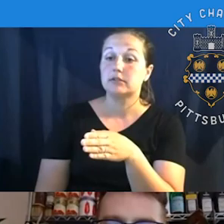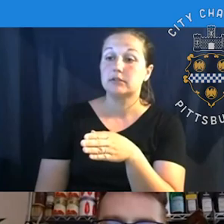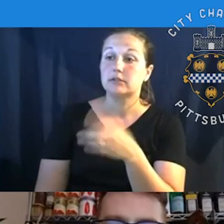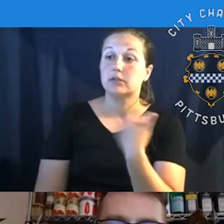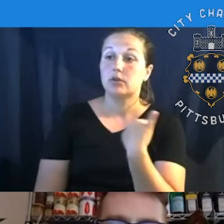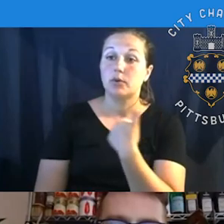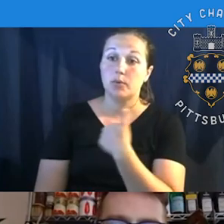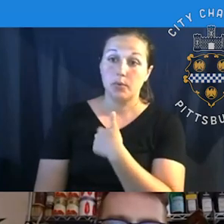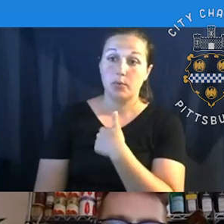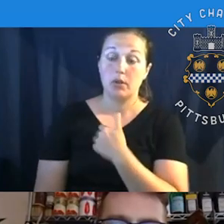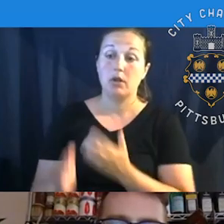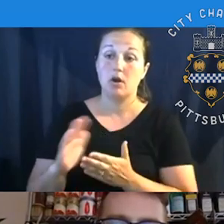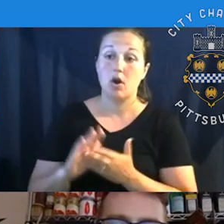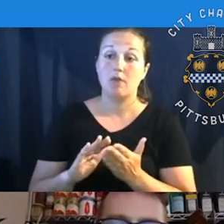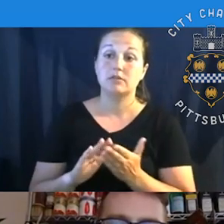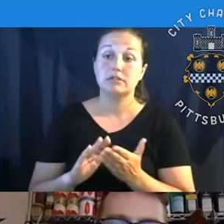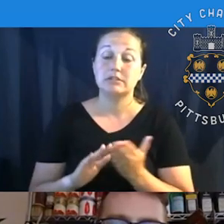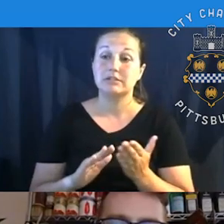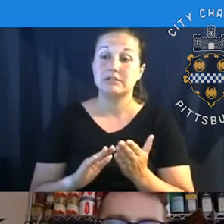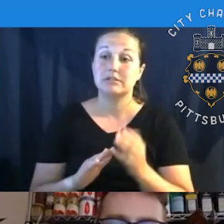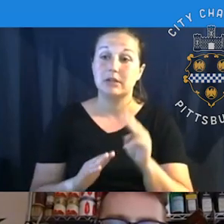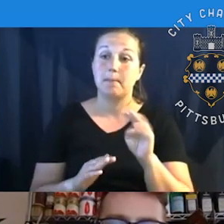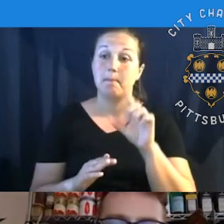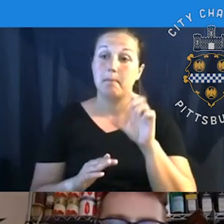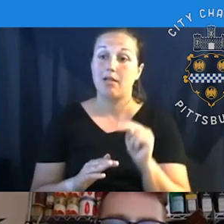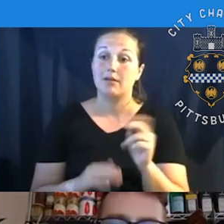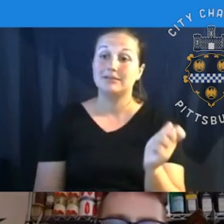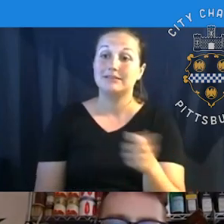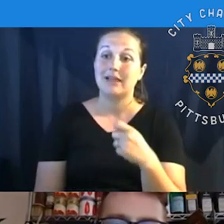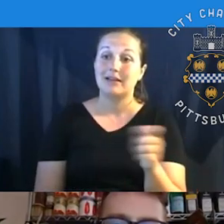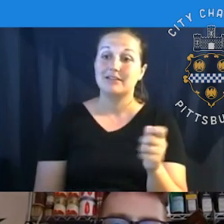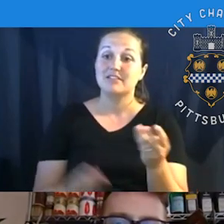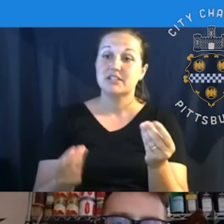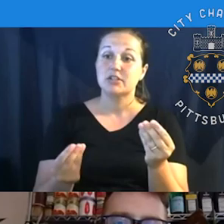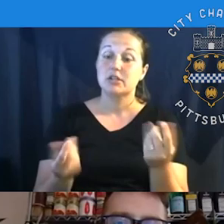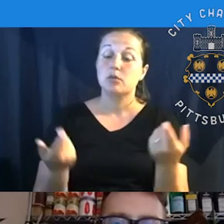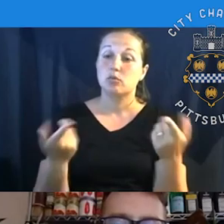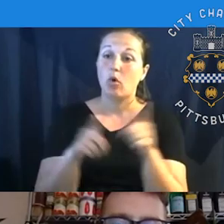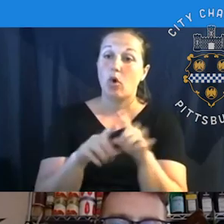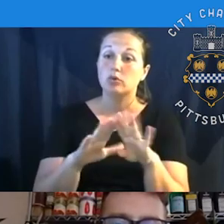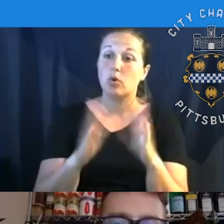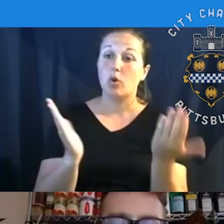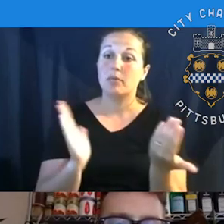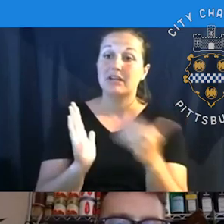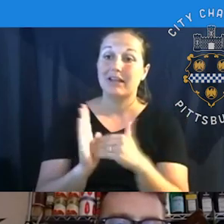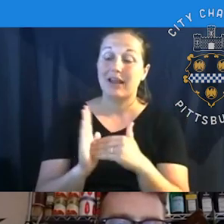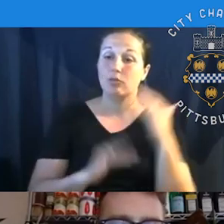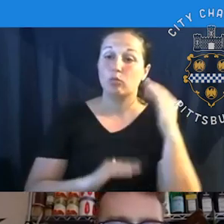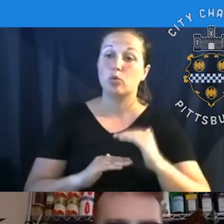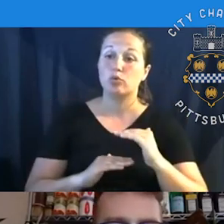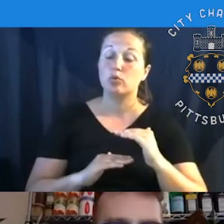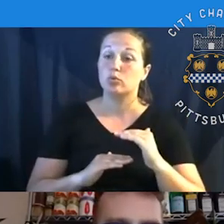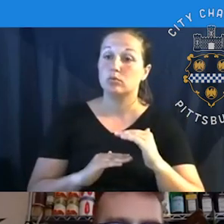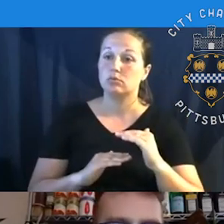obviously the Mellon tennis facility, uh, which is also reopening at a kind of a reduced occupancy,